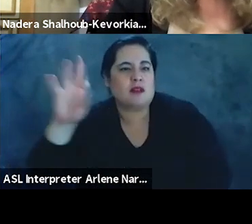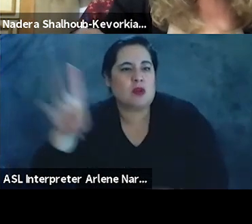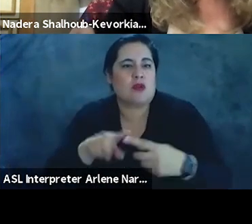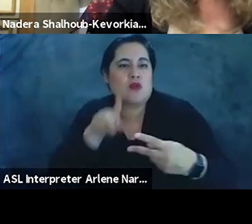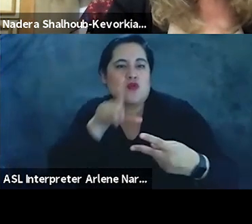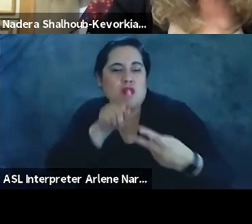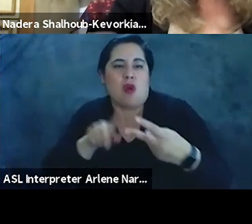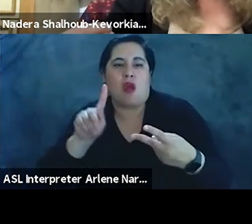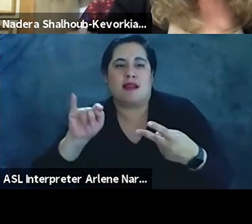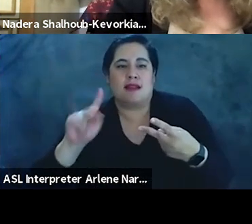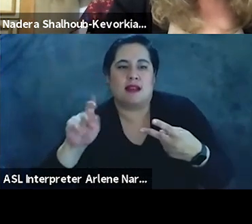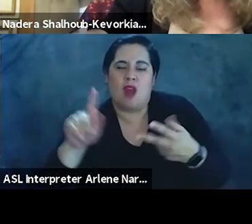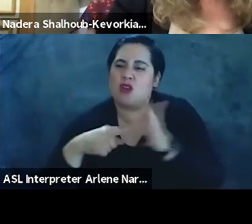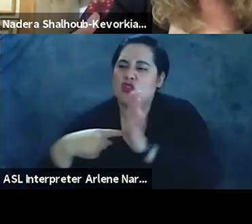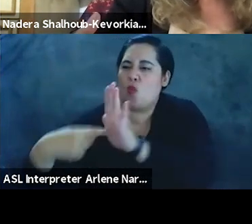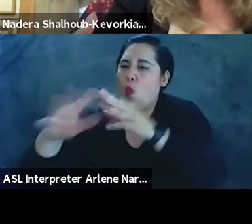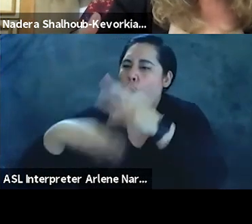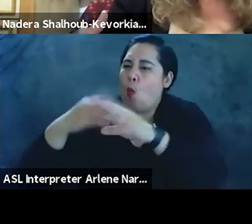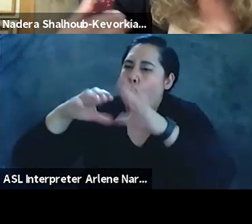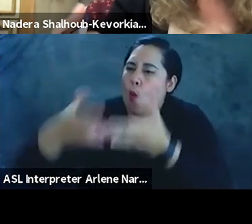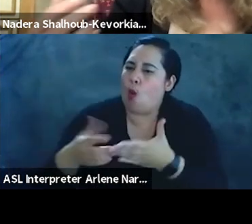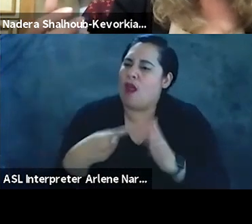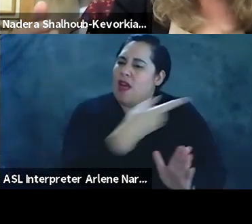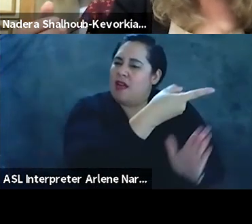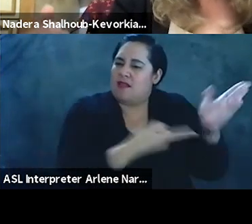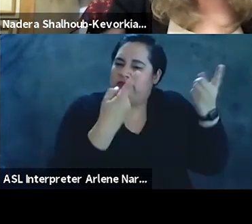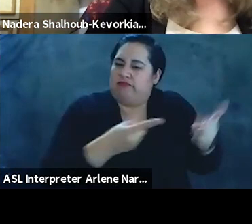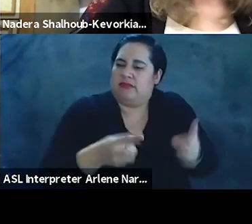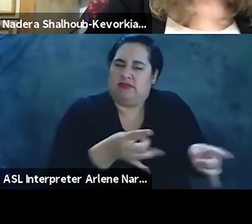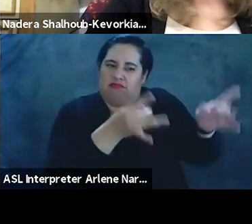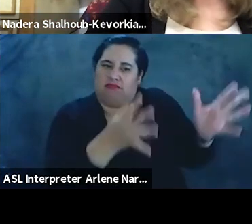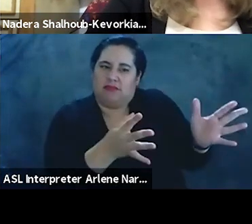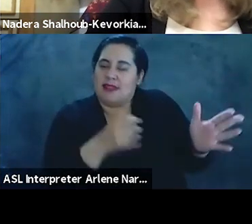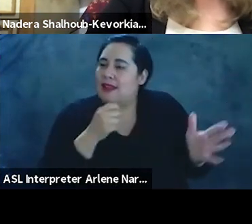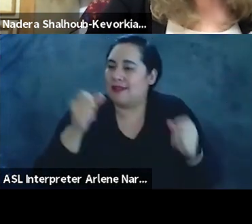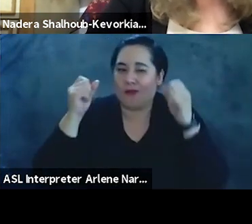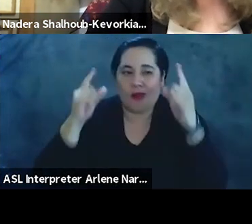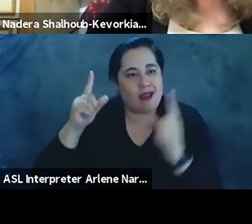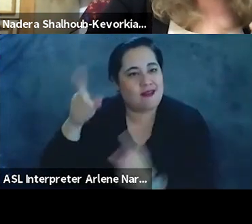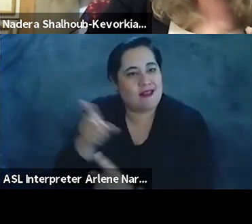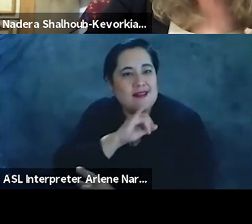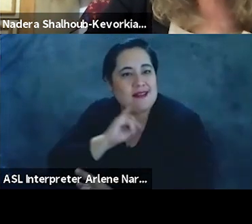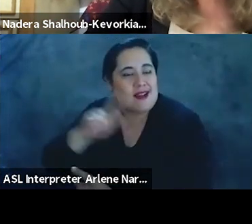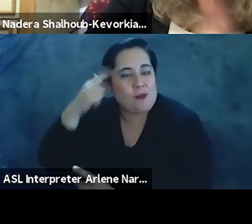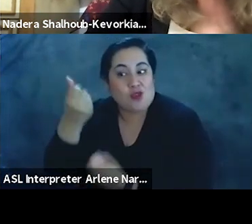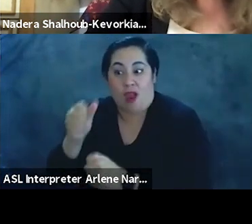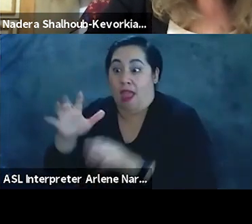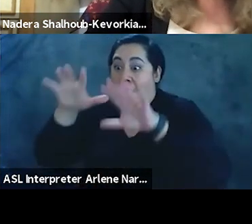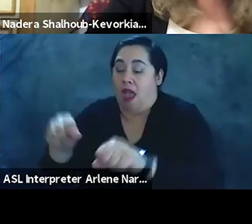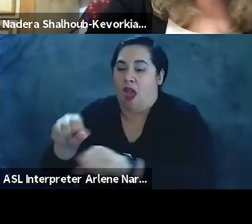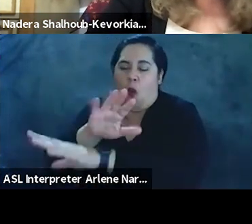showed the global community state brutality. Not surprisingly, the Israeli government tried to shut them down.